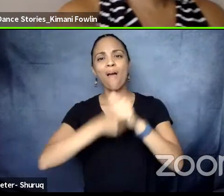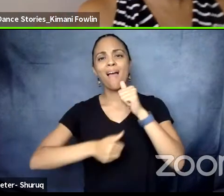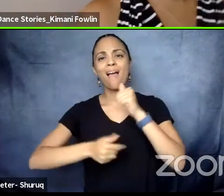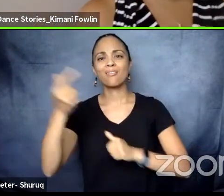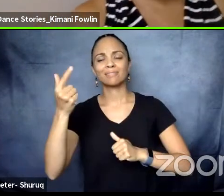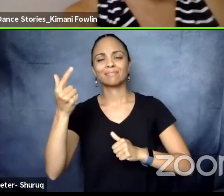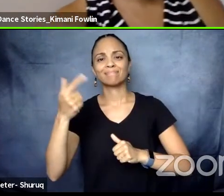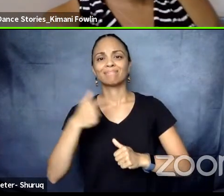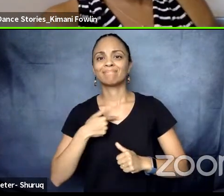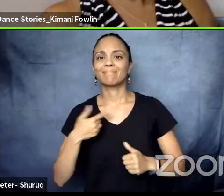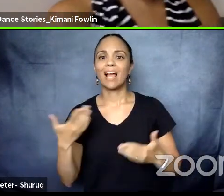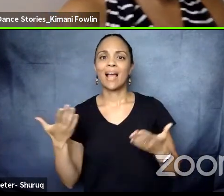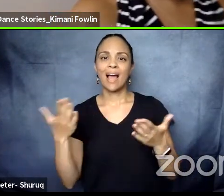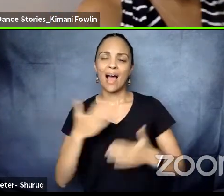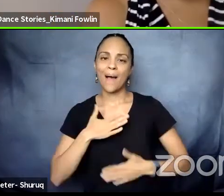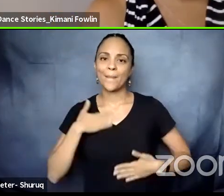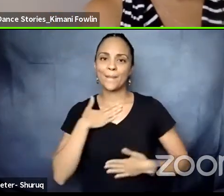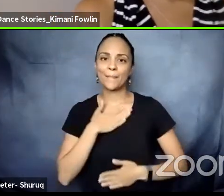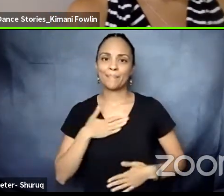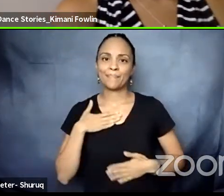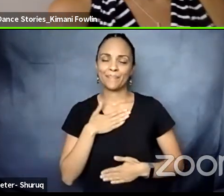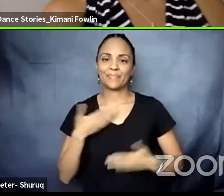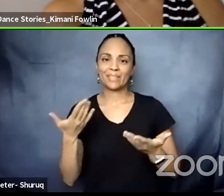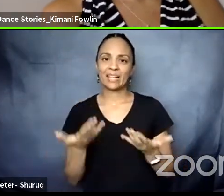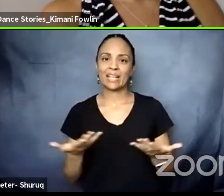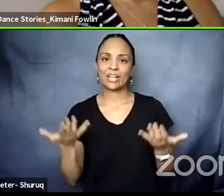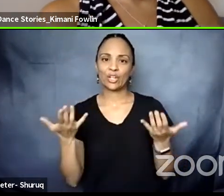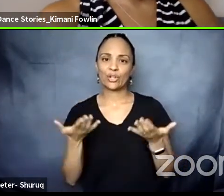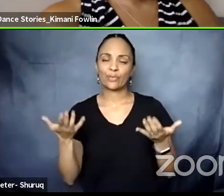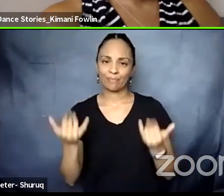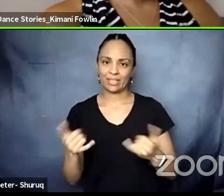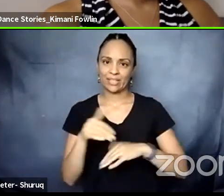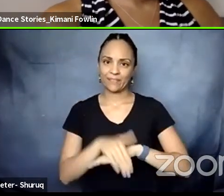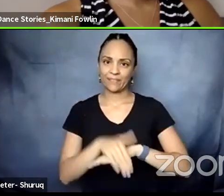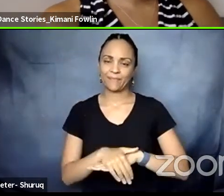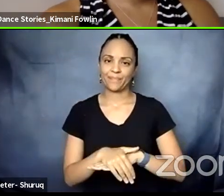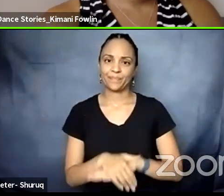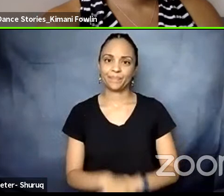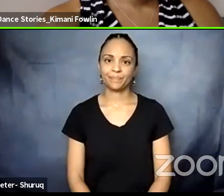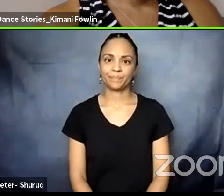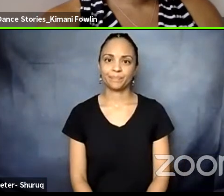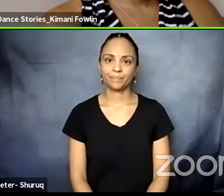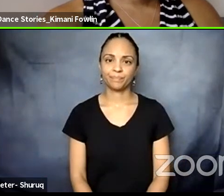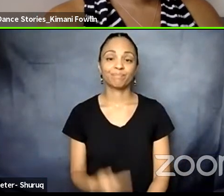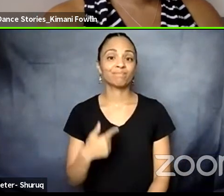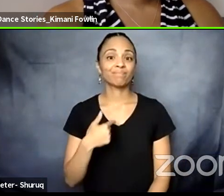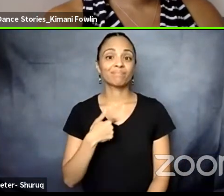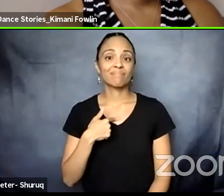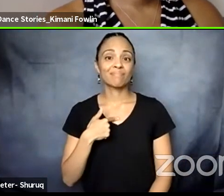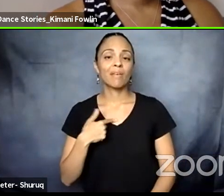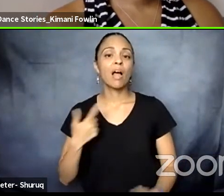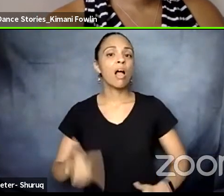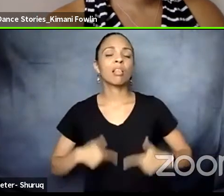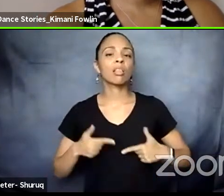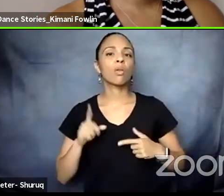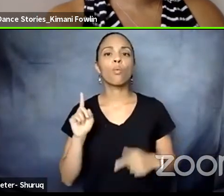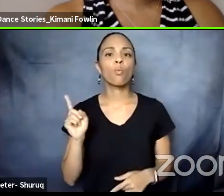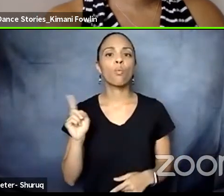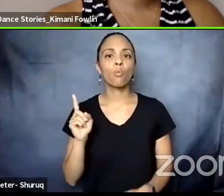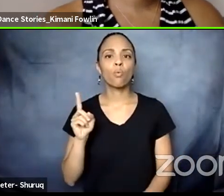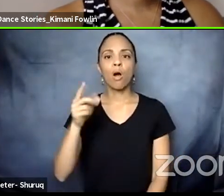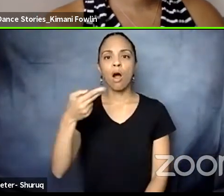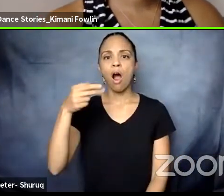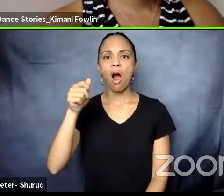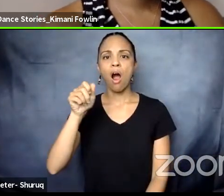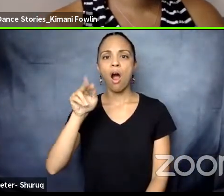you all here this evening. I am coming to you from the village of Harlem, also on